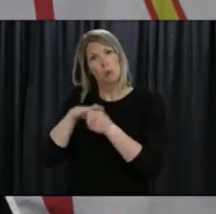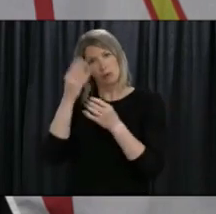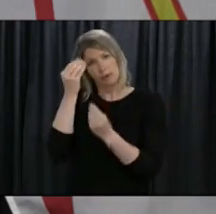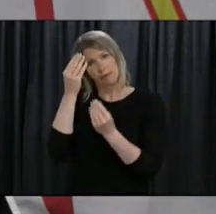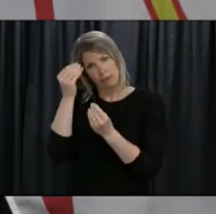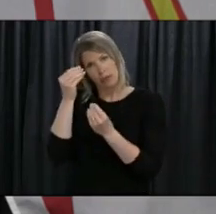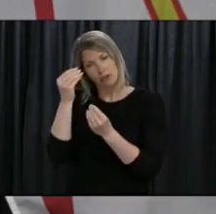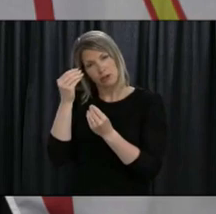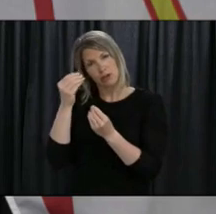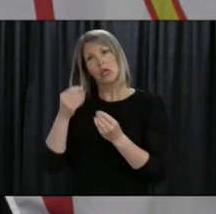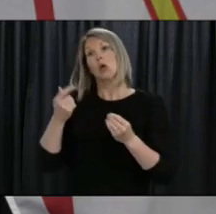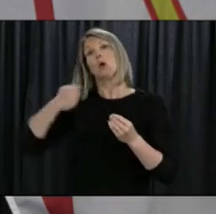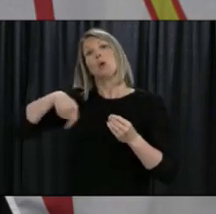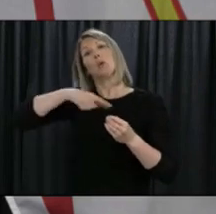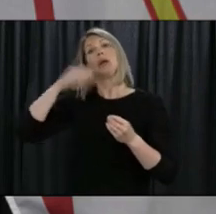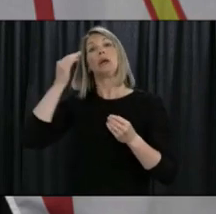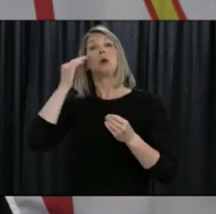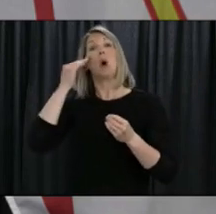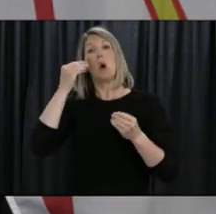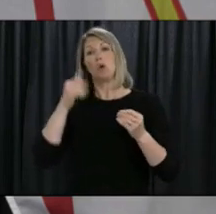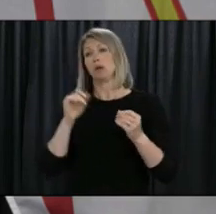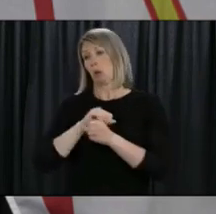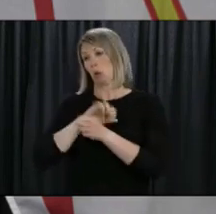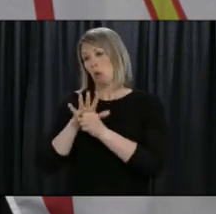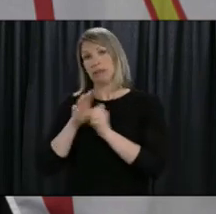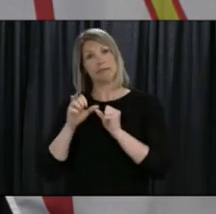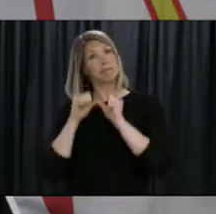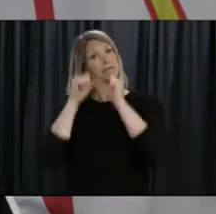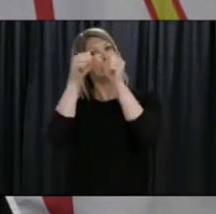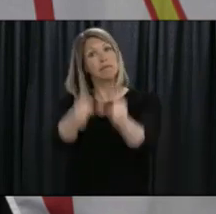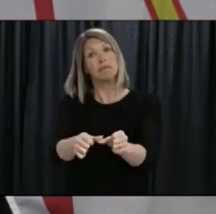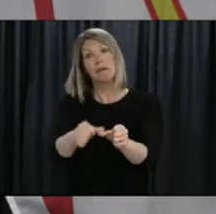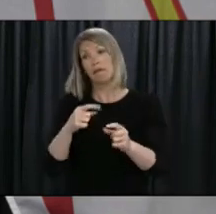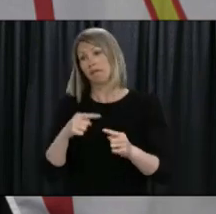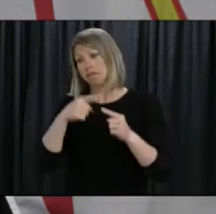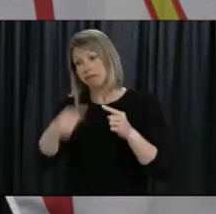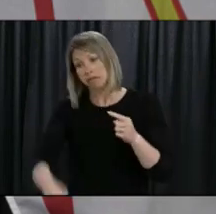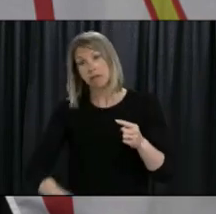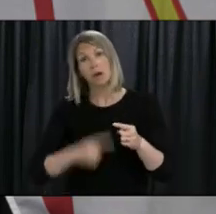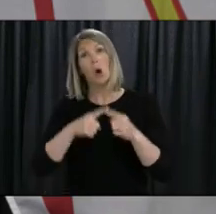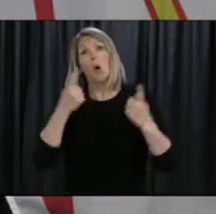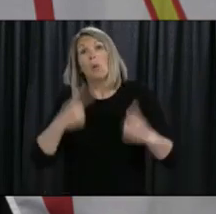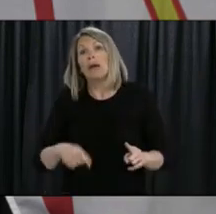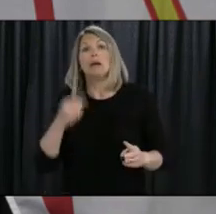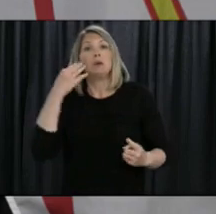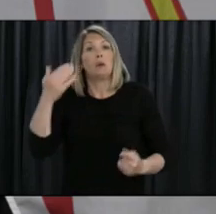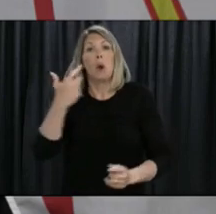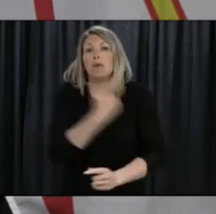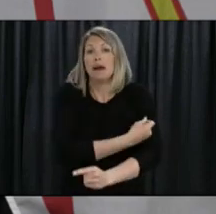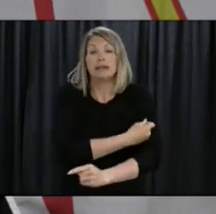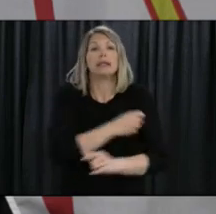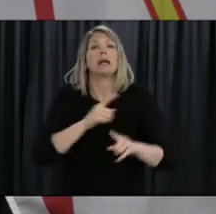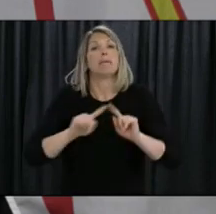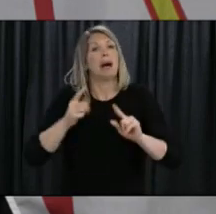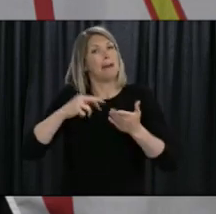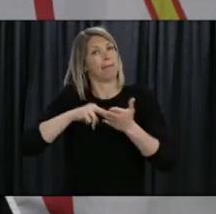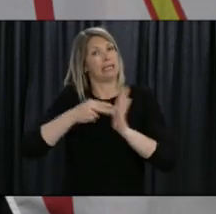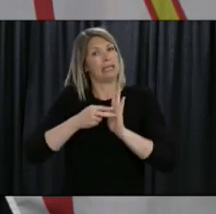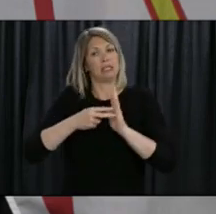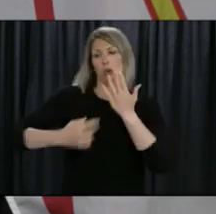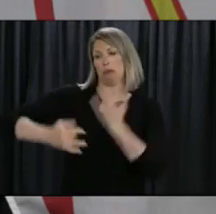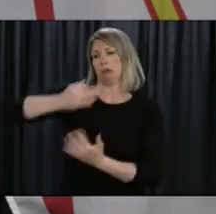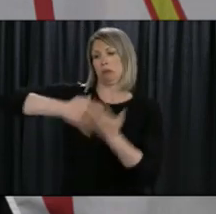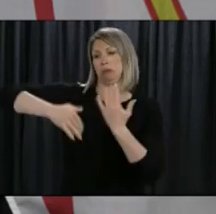future, this does not mean our lives should remain on hold or that we can't participate in daily activities and social connection with